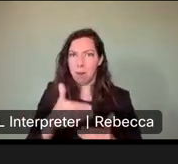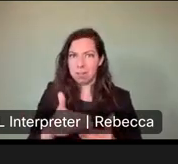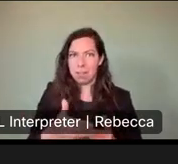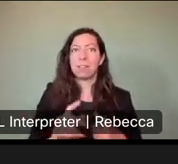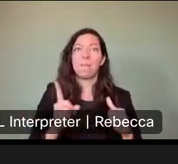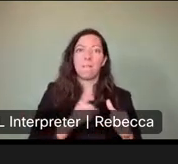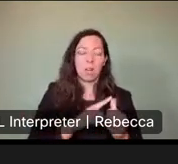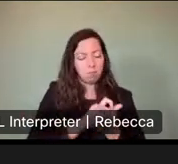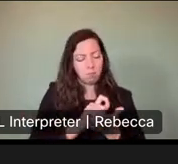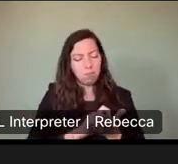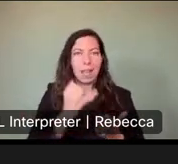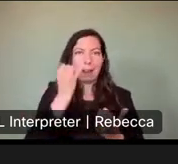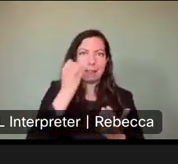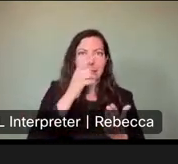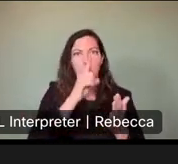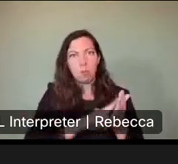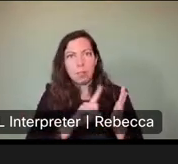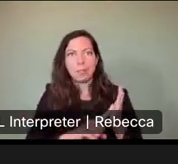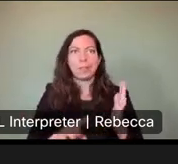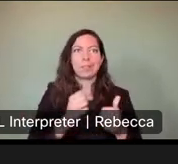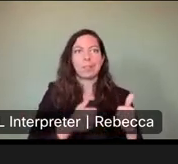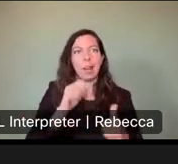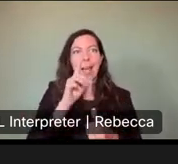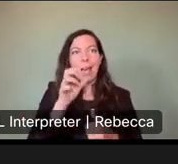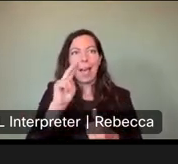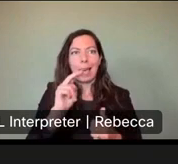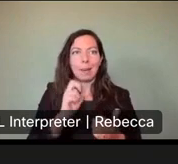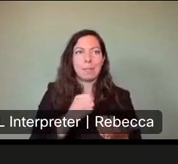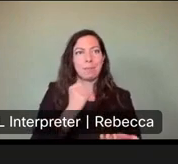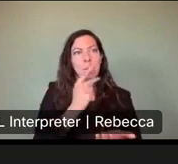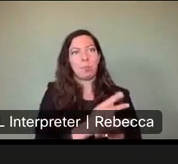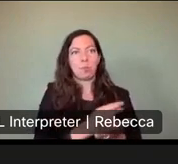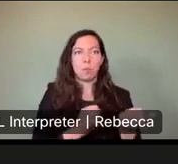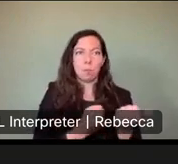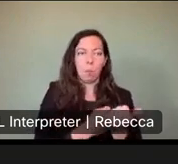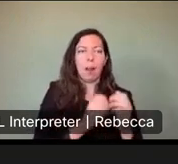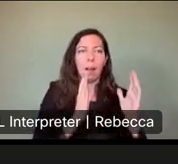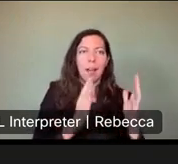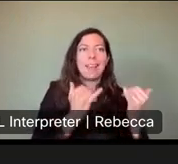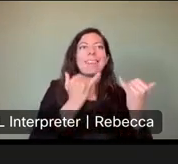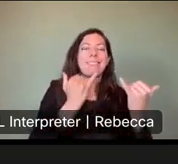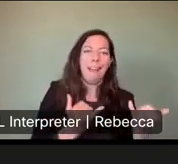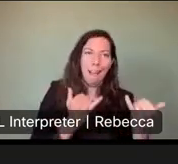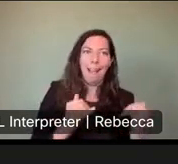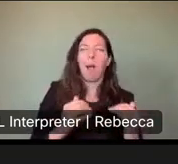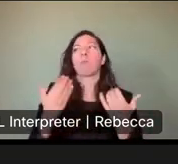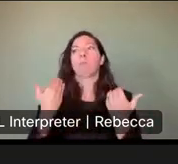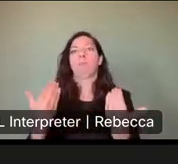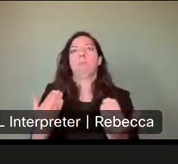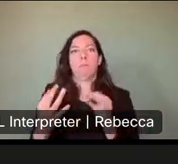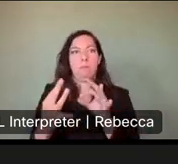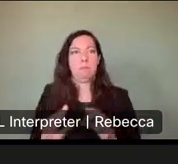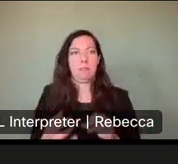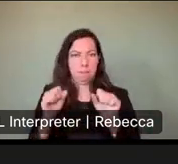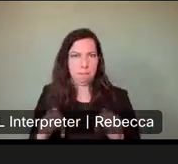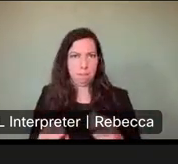And that's what these meetings are about. We've gone through, we've done our research, we've presented our proposal, made our